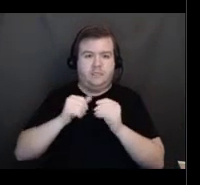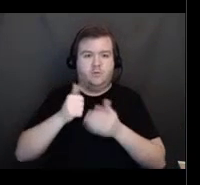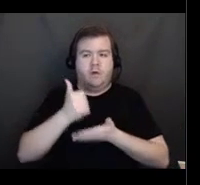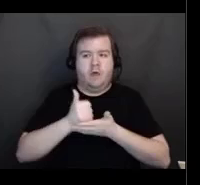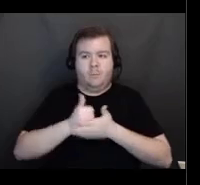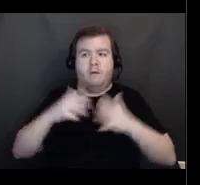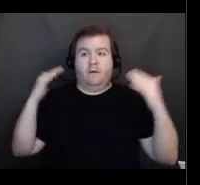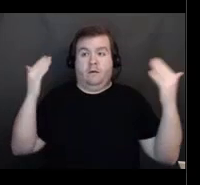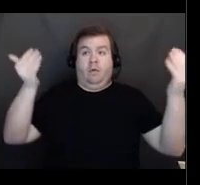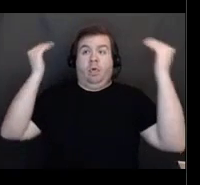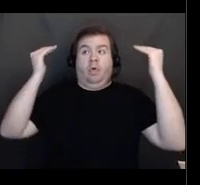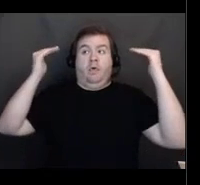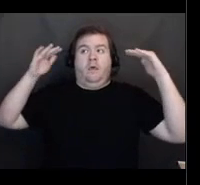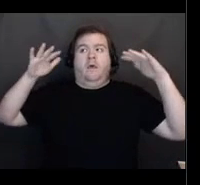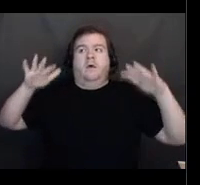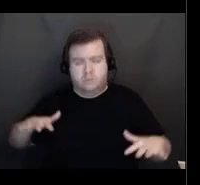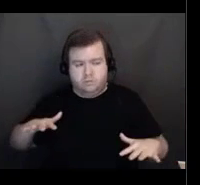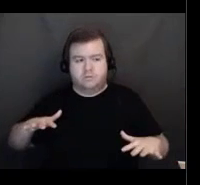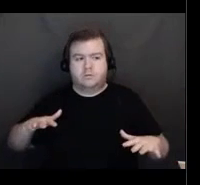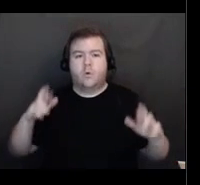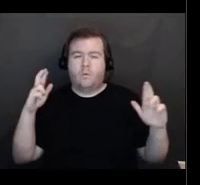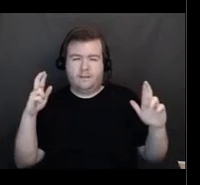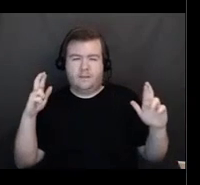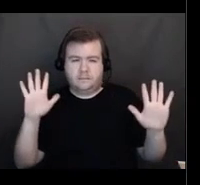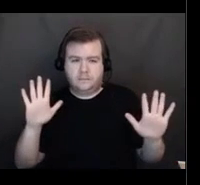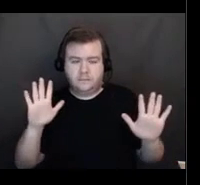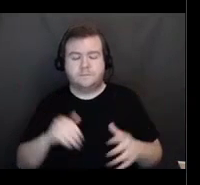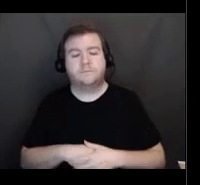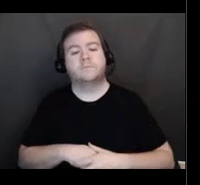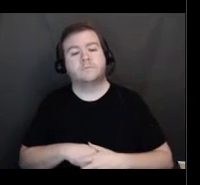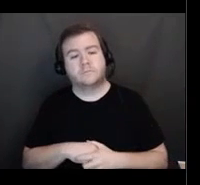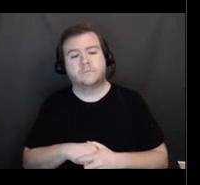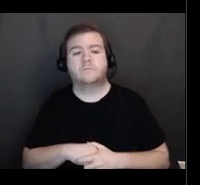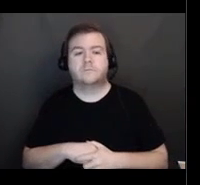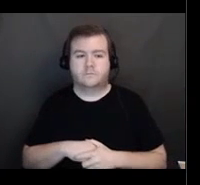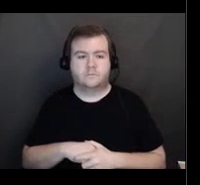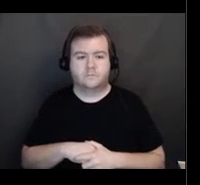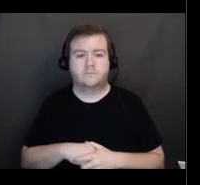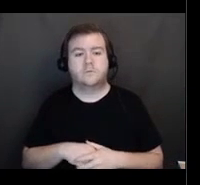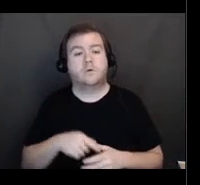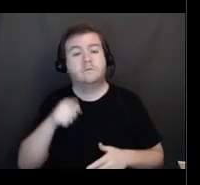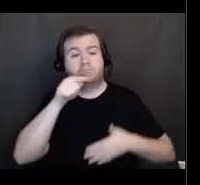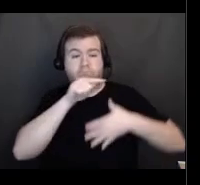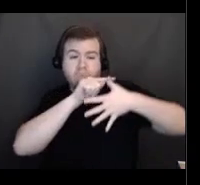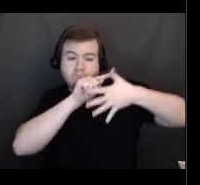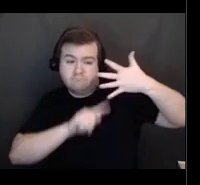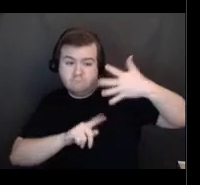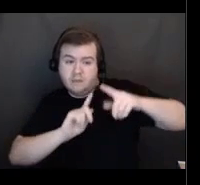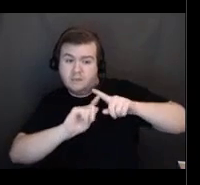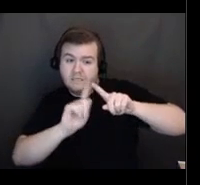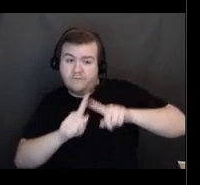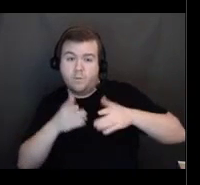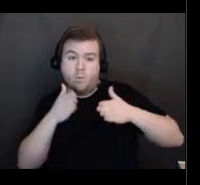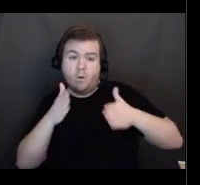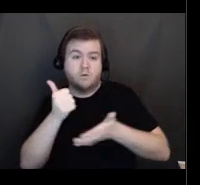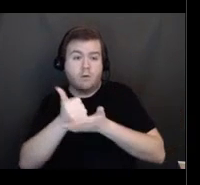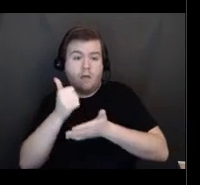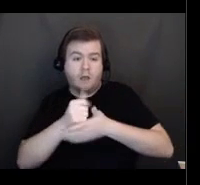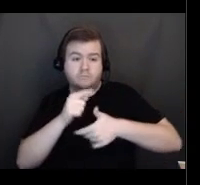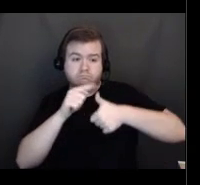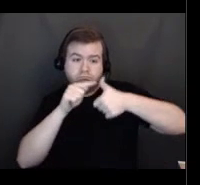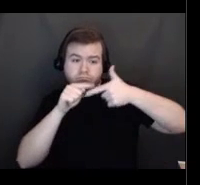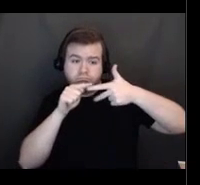some things at ease for you. So, these are the different ways you can help checking a recipient's vaccine